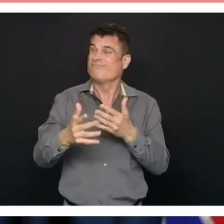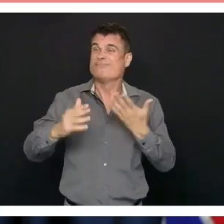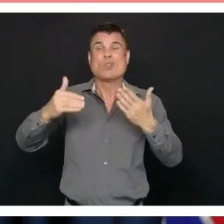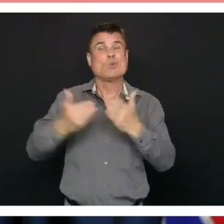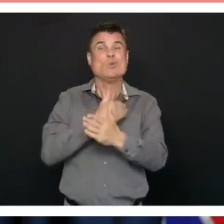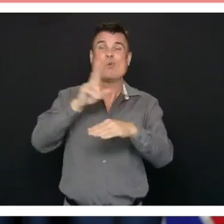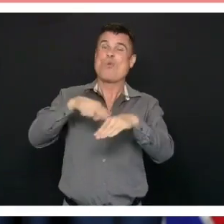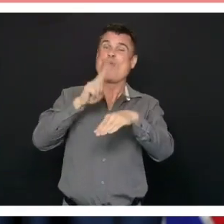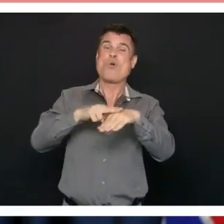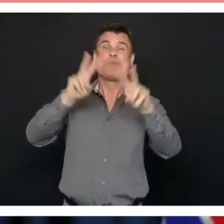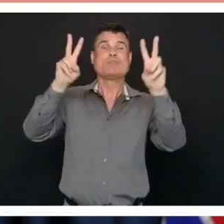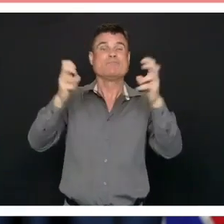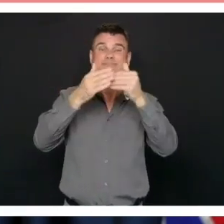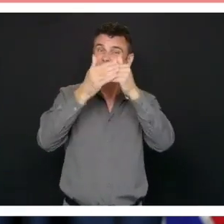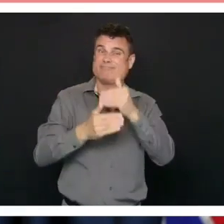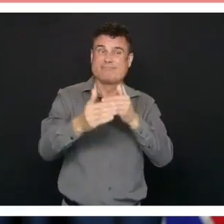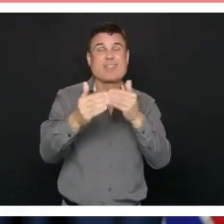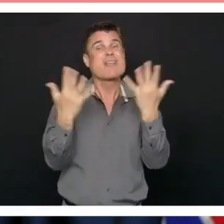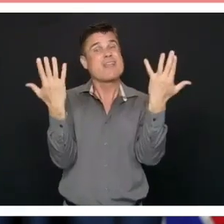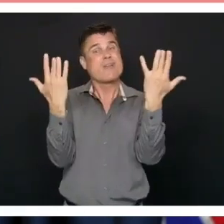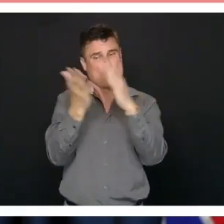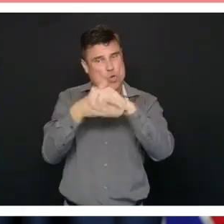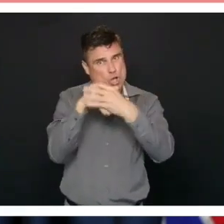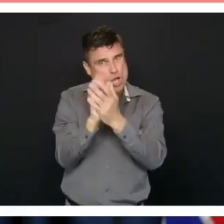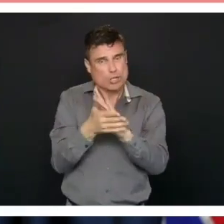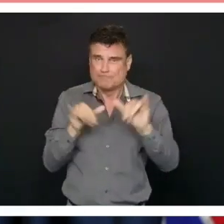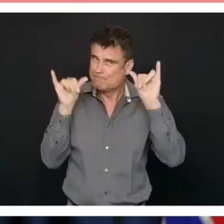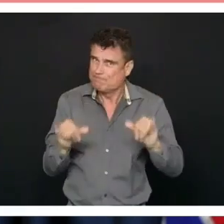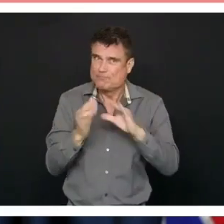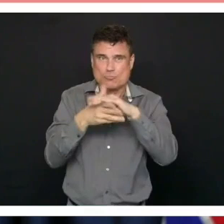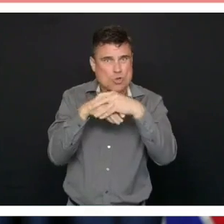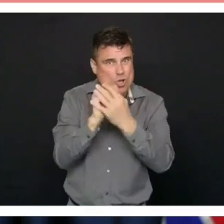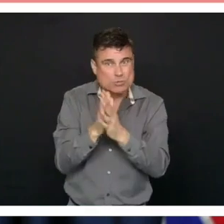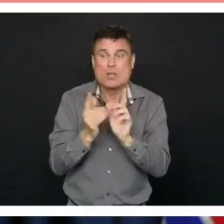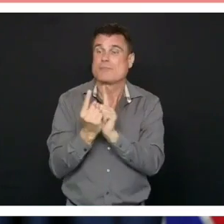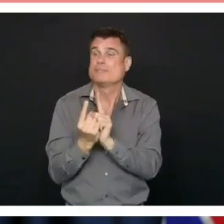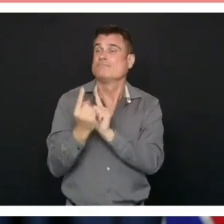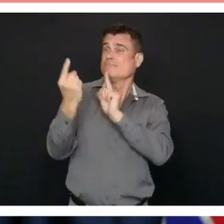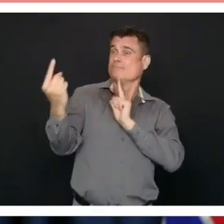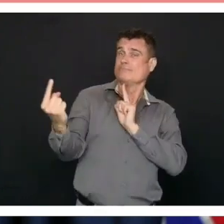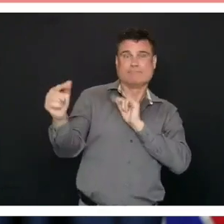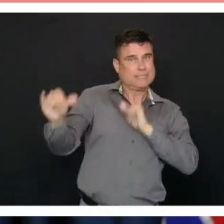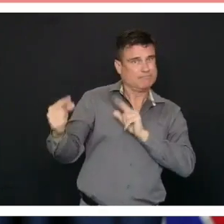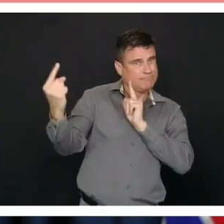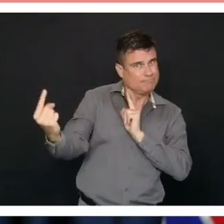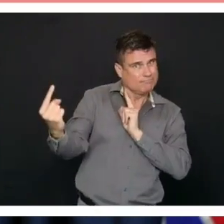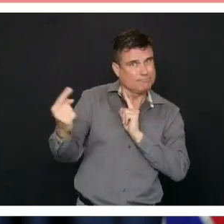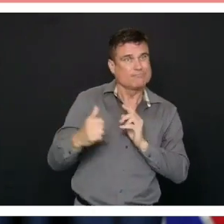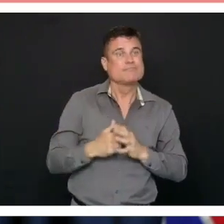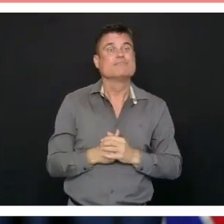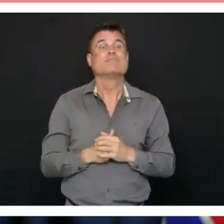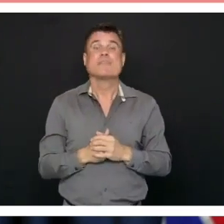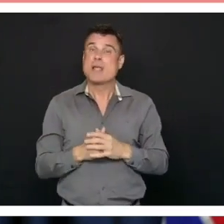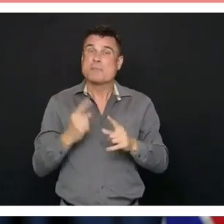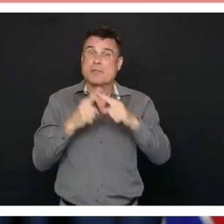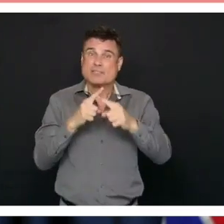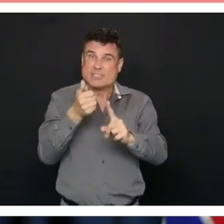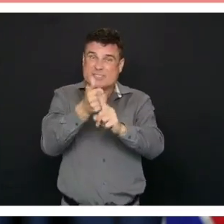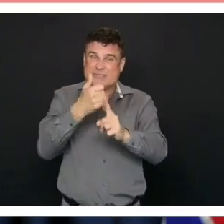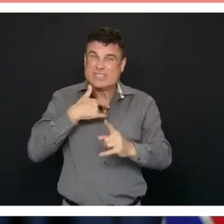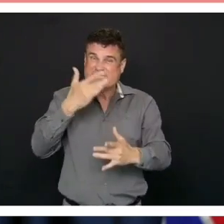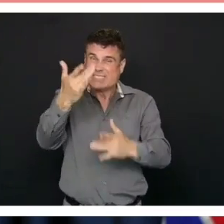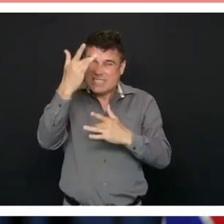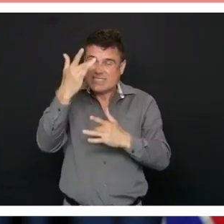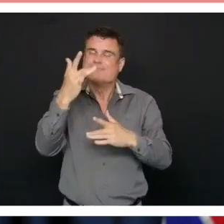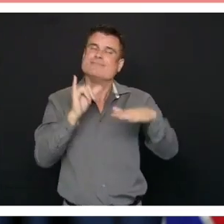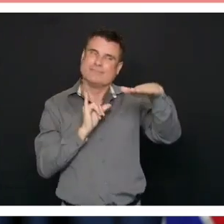washing our hands, keeping a safe distance, and, of course, staying at home if we're sick. Now is not the time to let